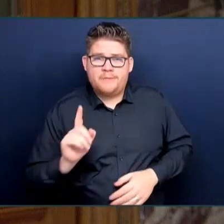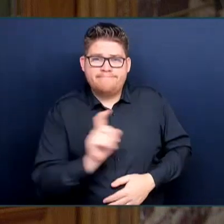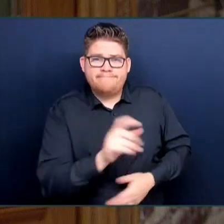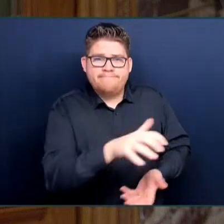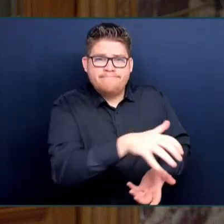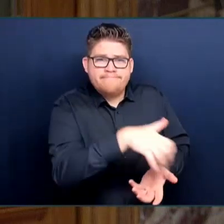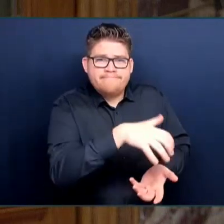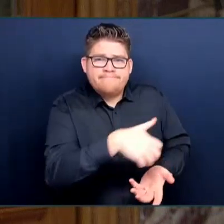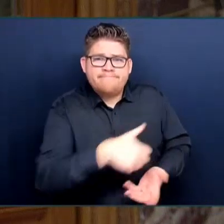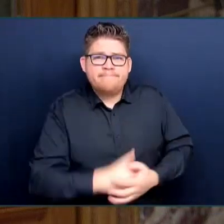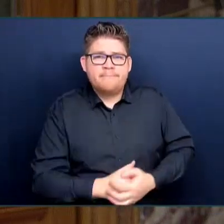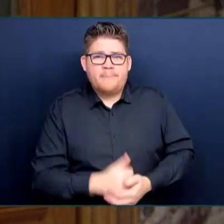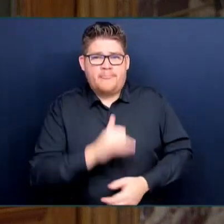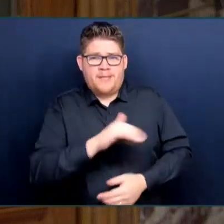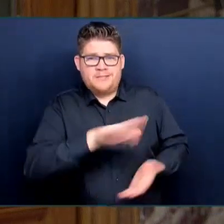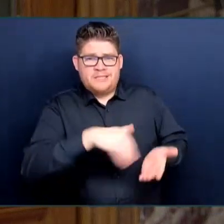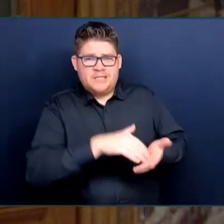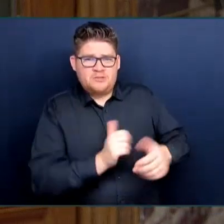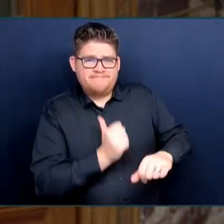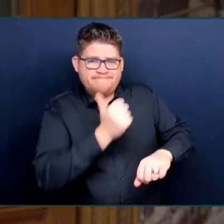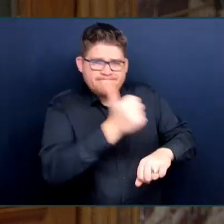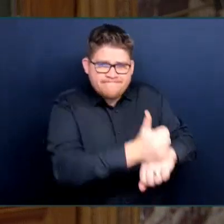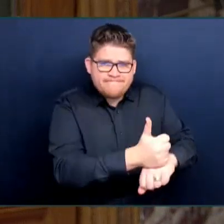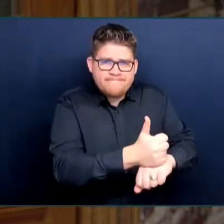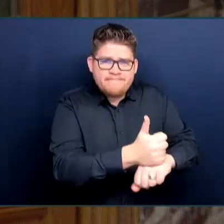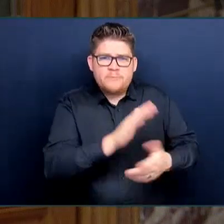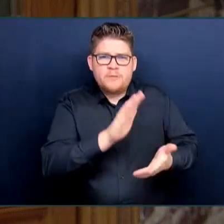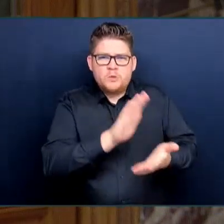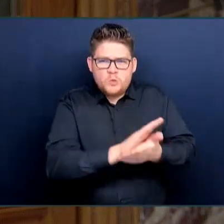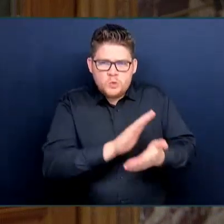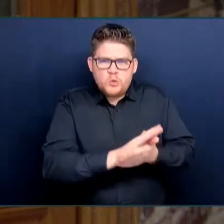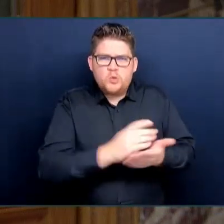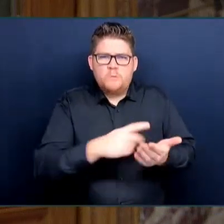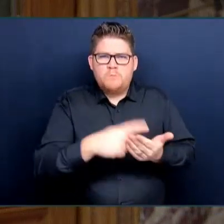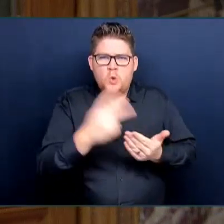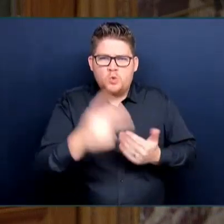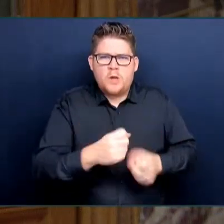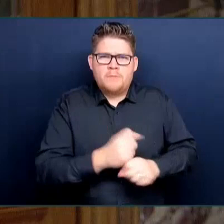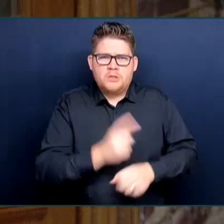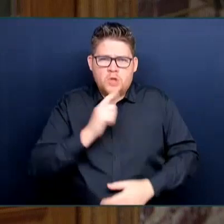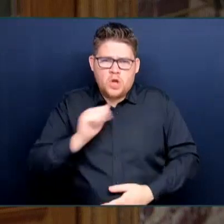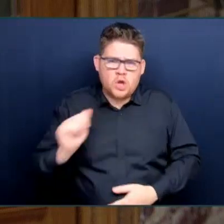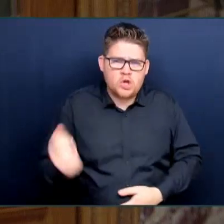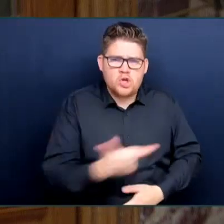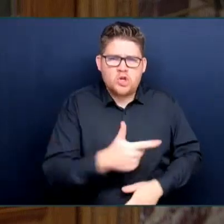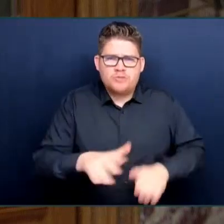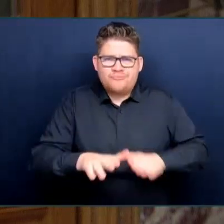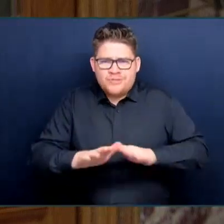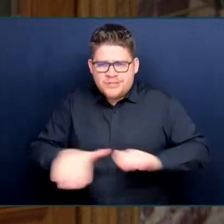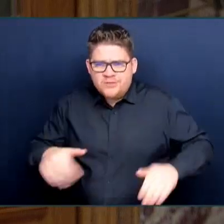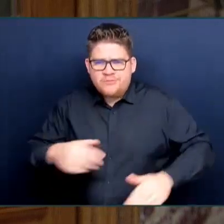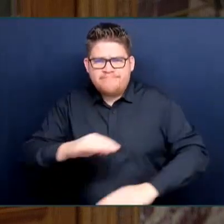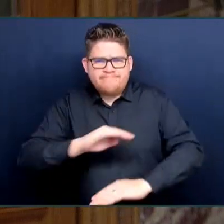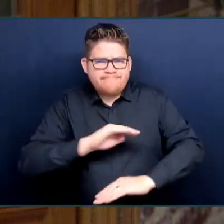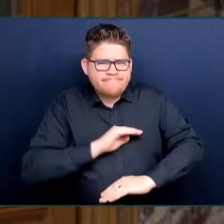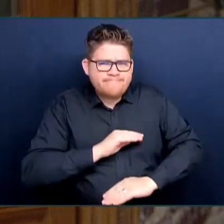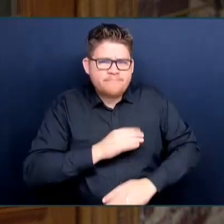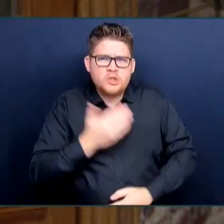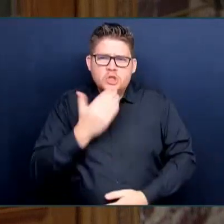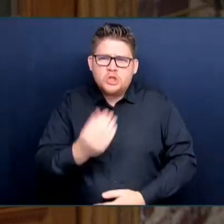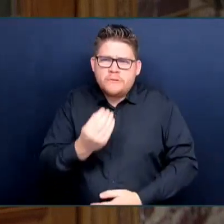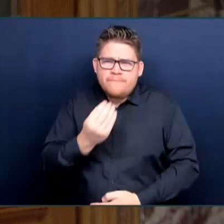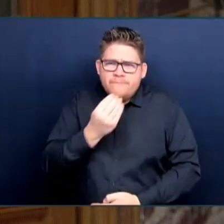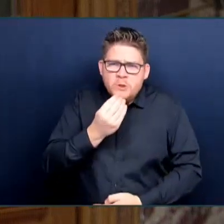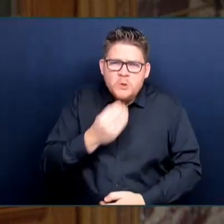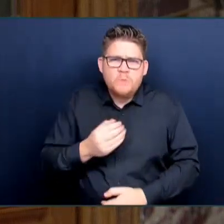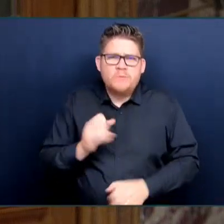backgrounds have access to nutritious meals that allow them to thrive within and beyond the classroom. Recently, I met